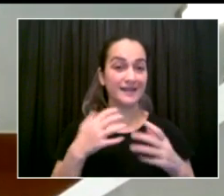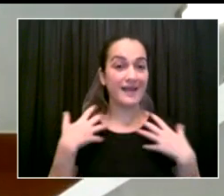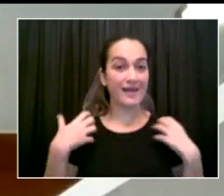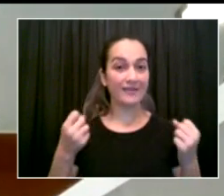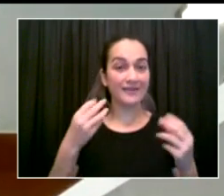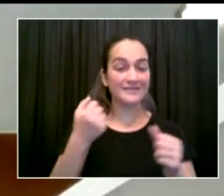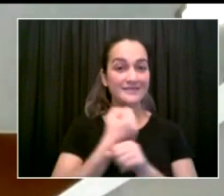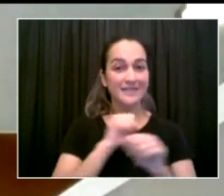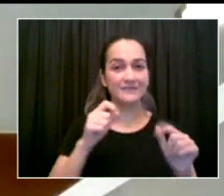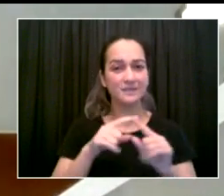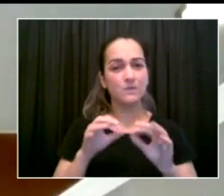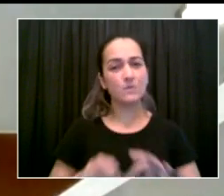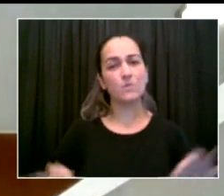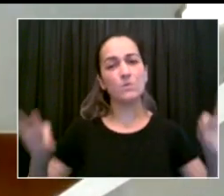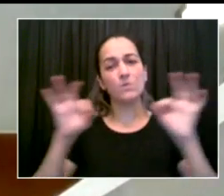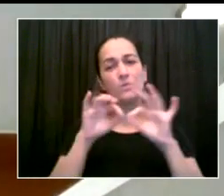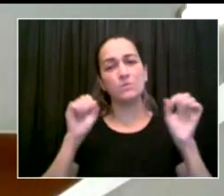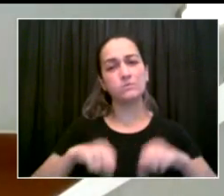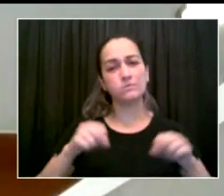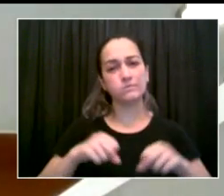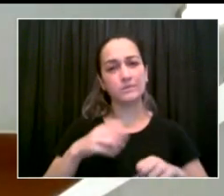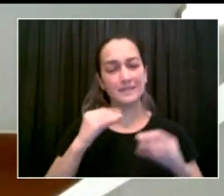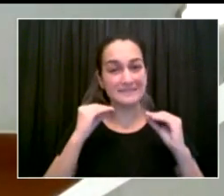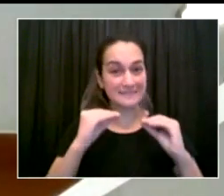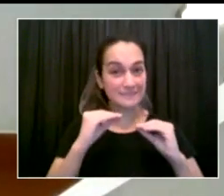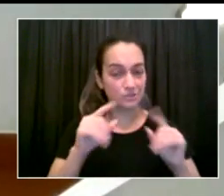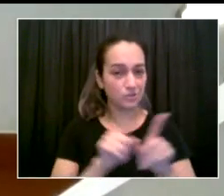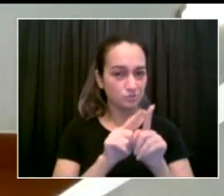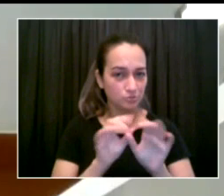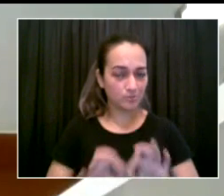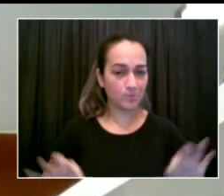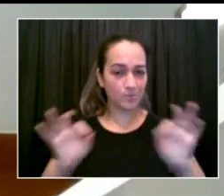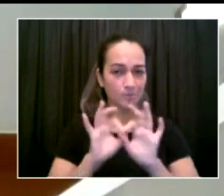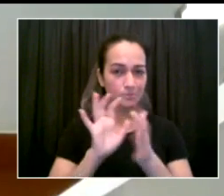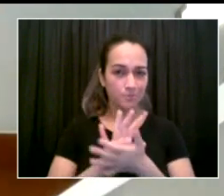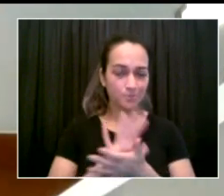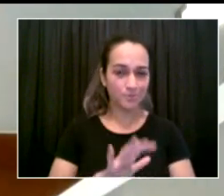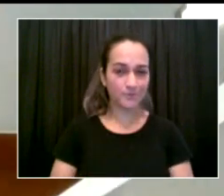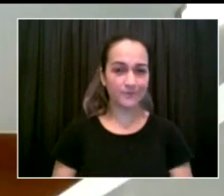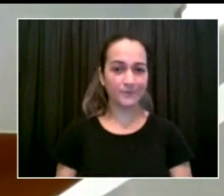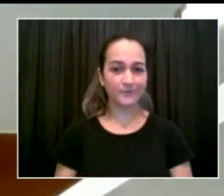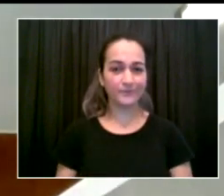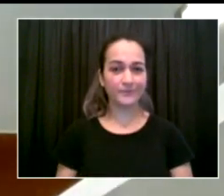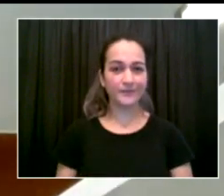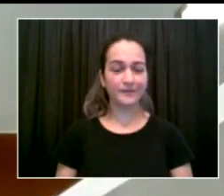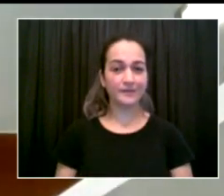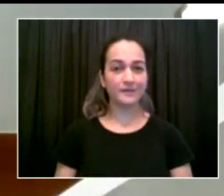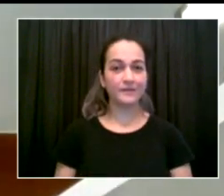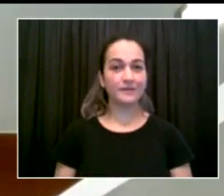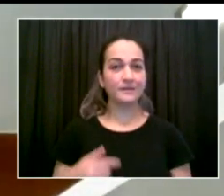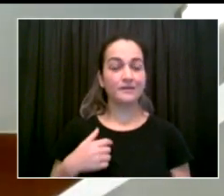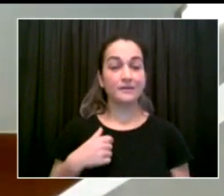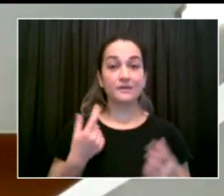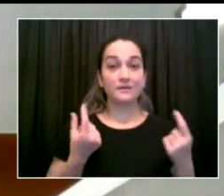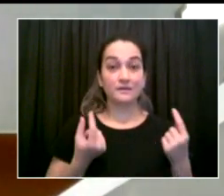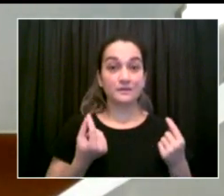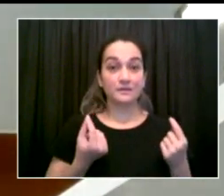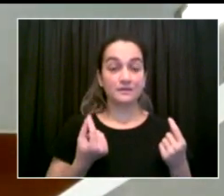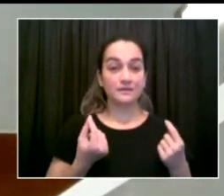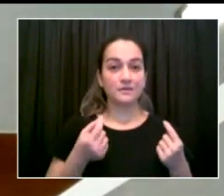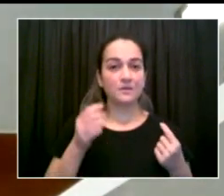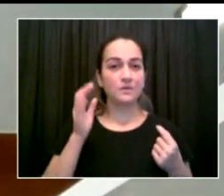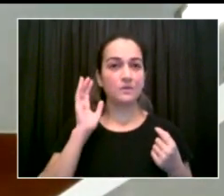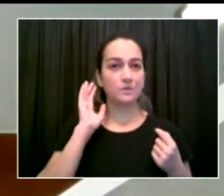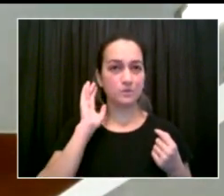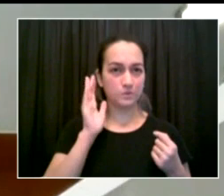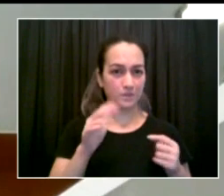York City. If we have an opportunity here, we've been a leader so far, we need to continue to be a leader. So, what we're doing is we're doing an evaluation that's comprehensive to look for